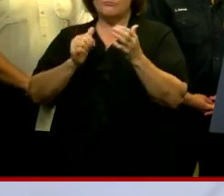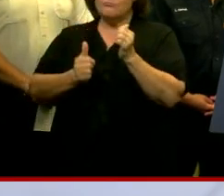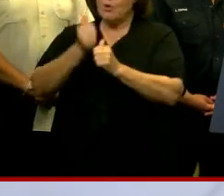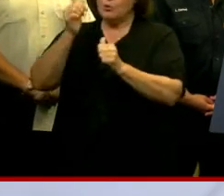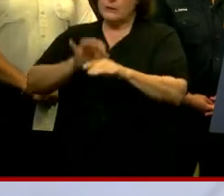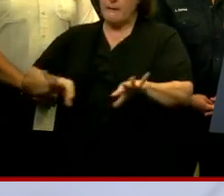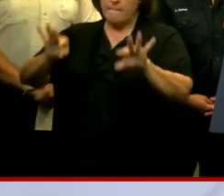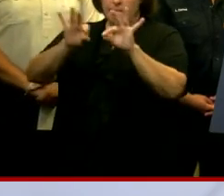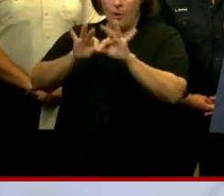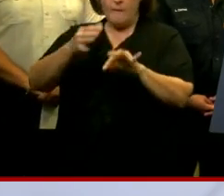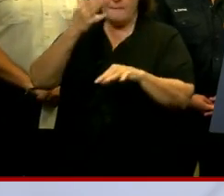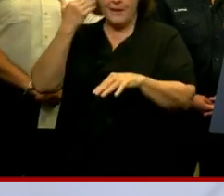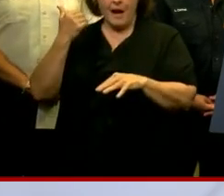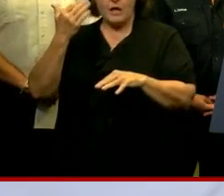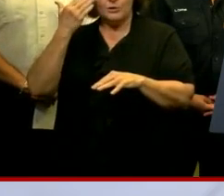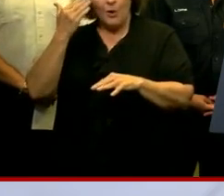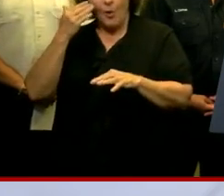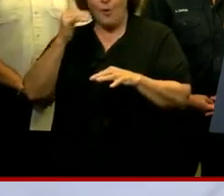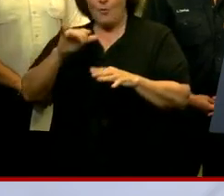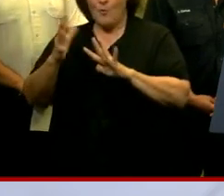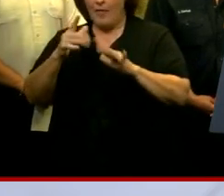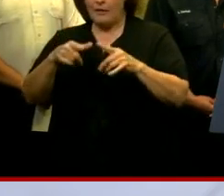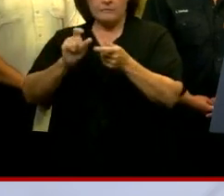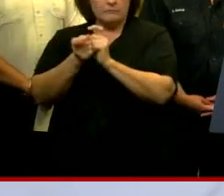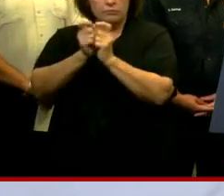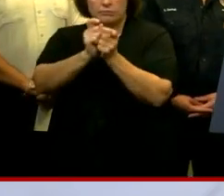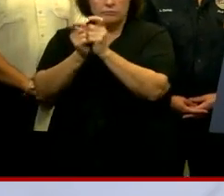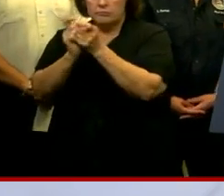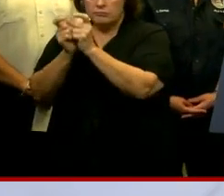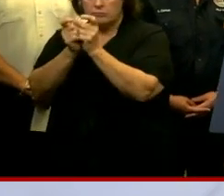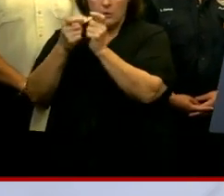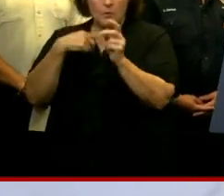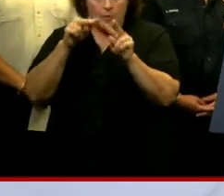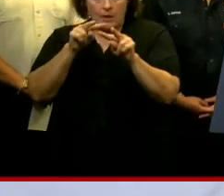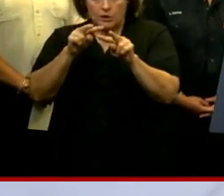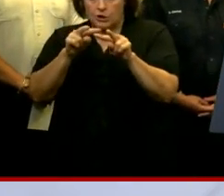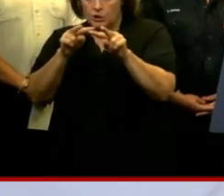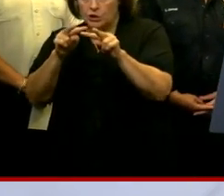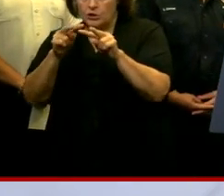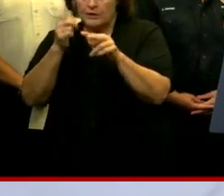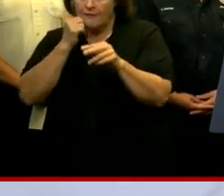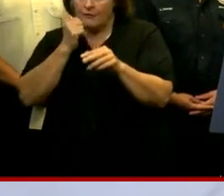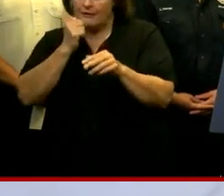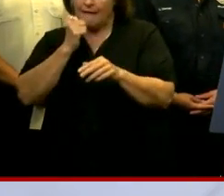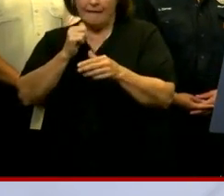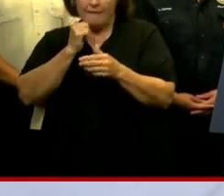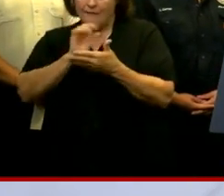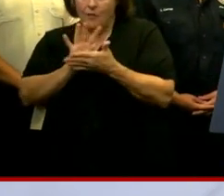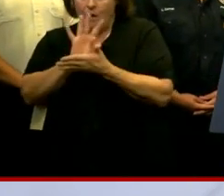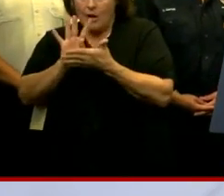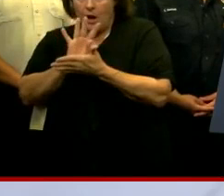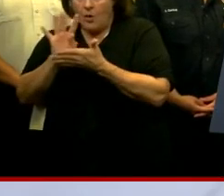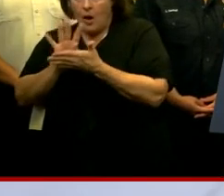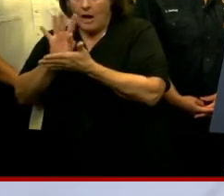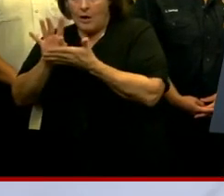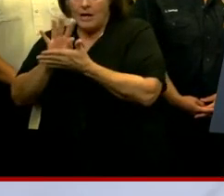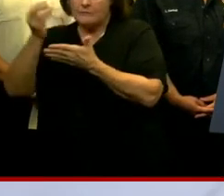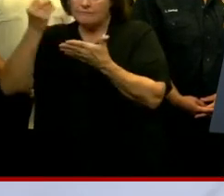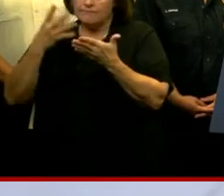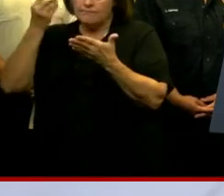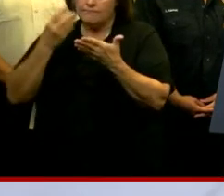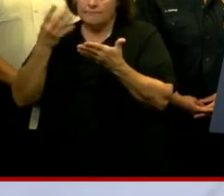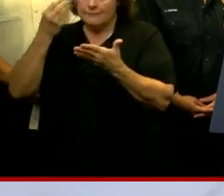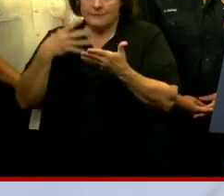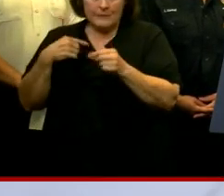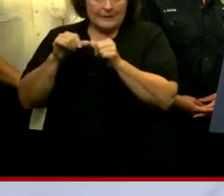important thing because these things change frequently. We watch every day. We watch every four hours as these as these advisories come out.